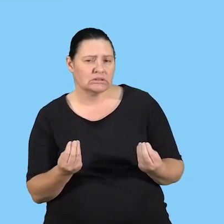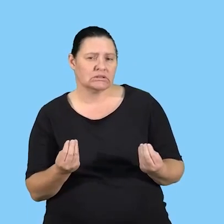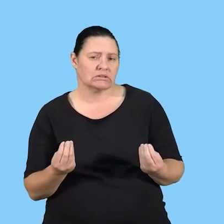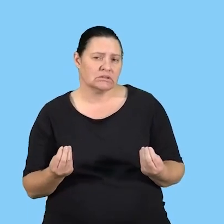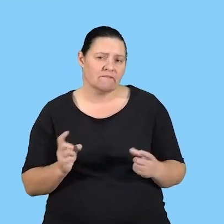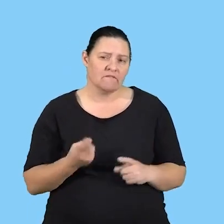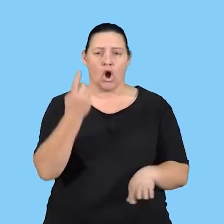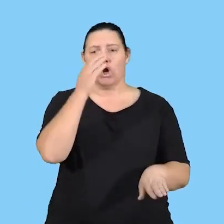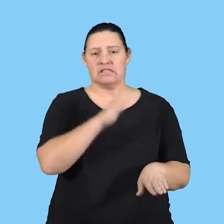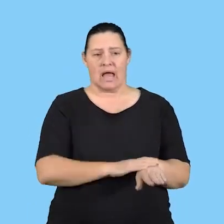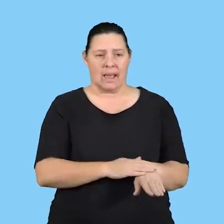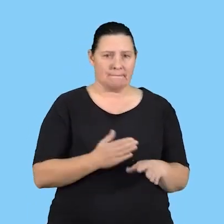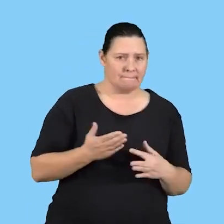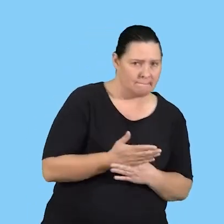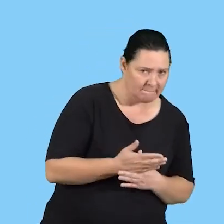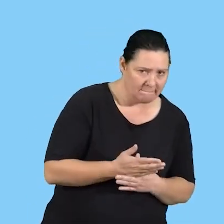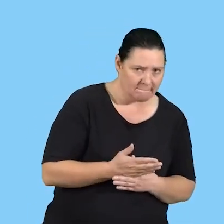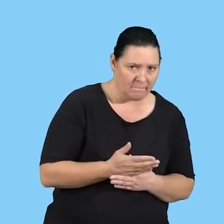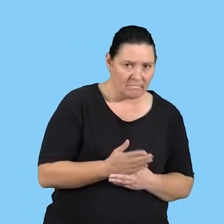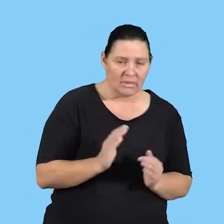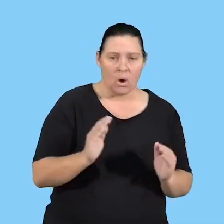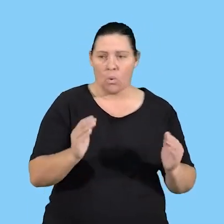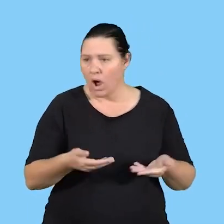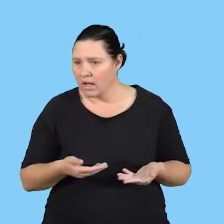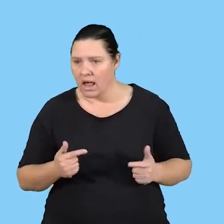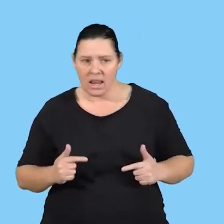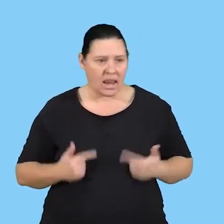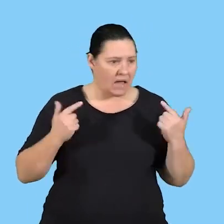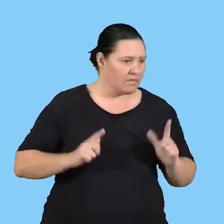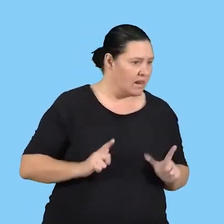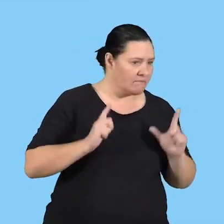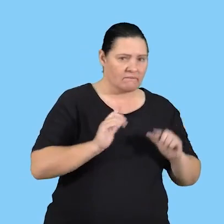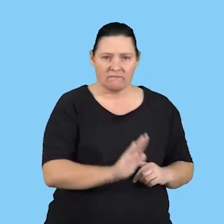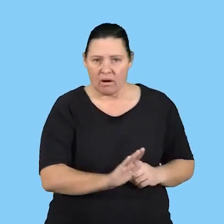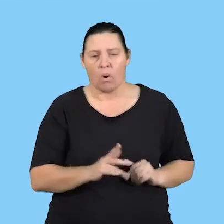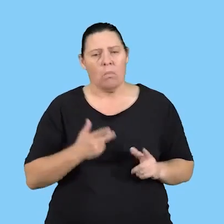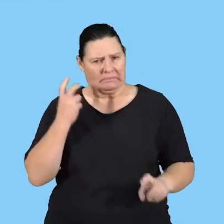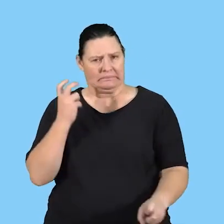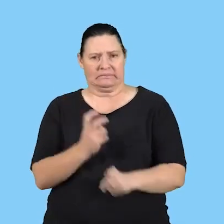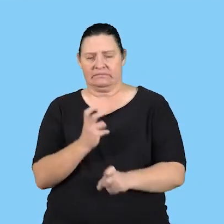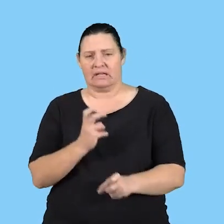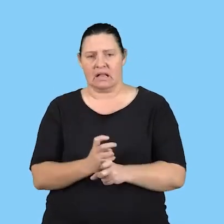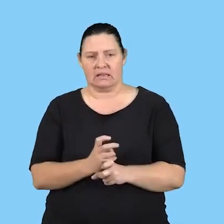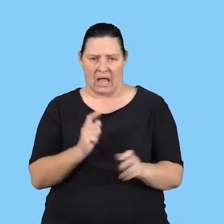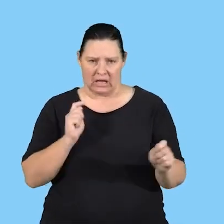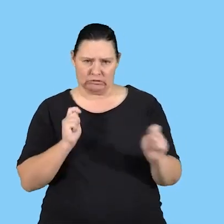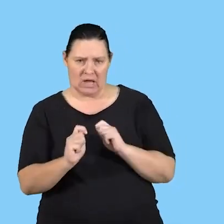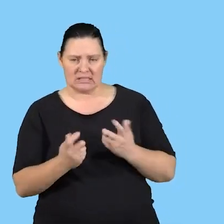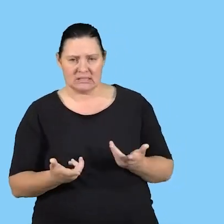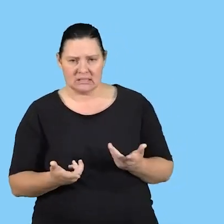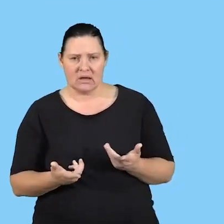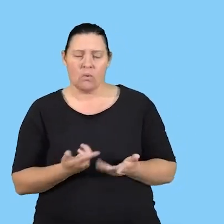for the first time for and are welcomed by life and living. They find it difficult to adjust